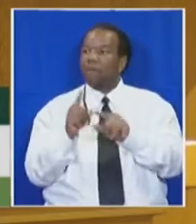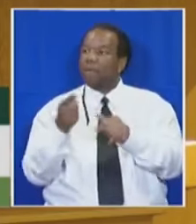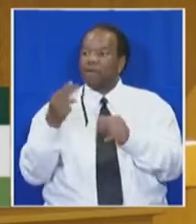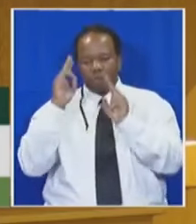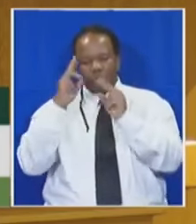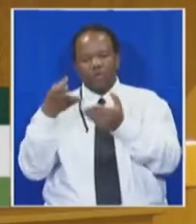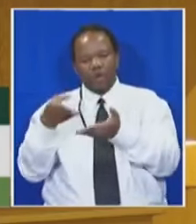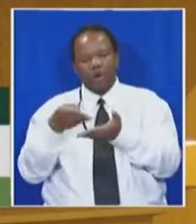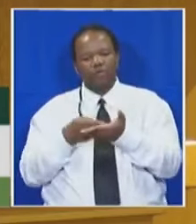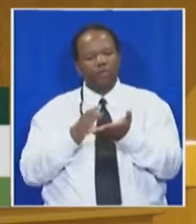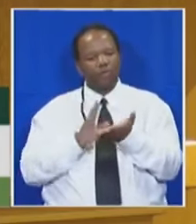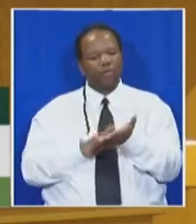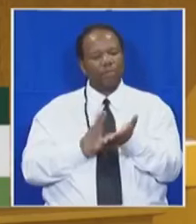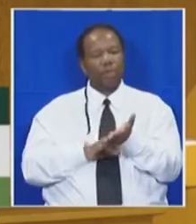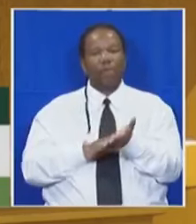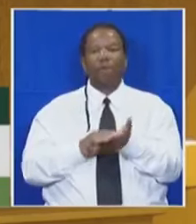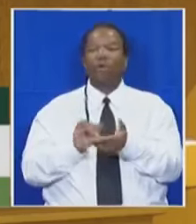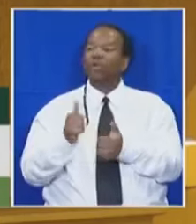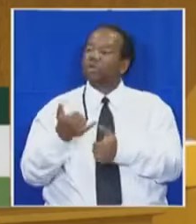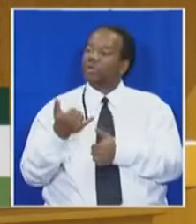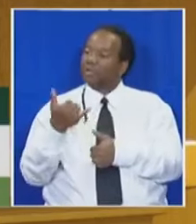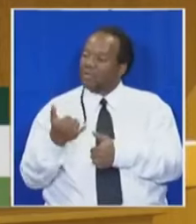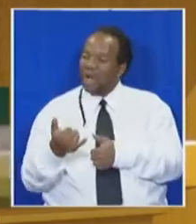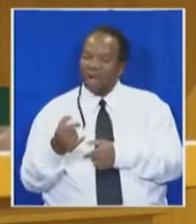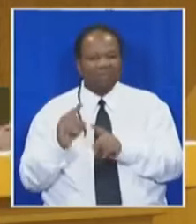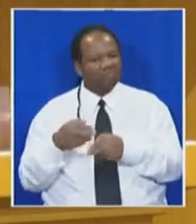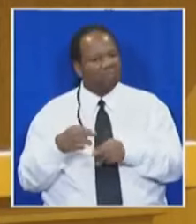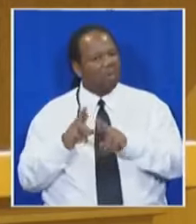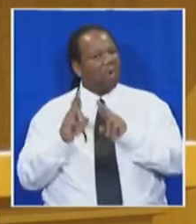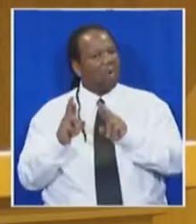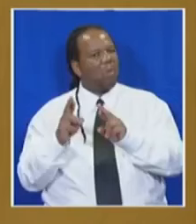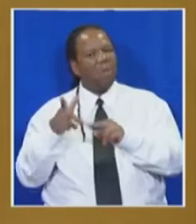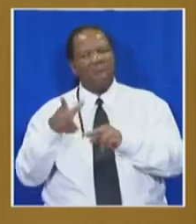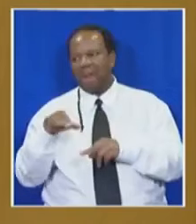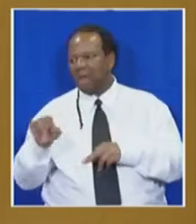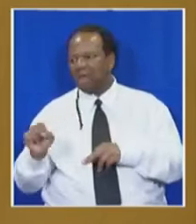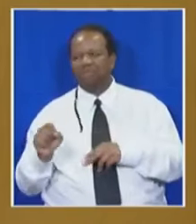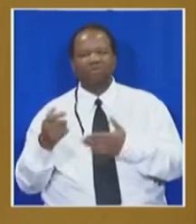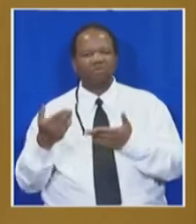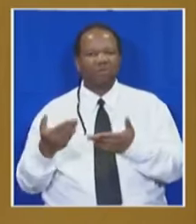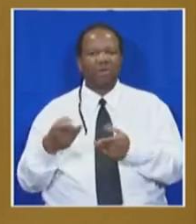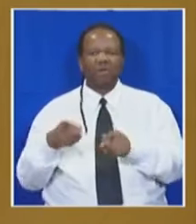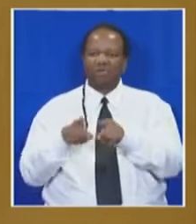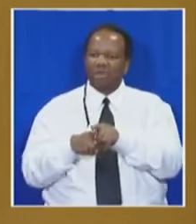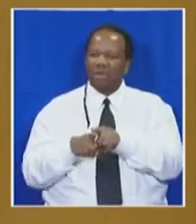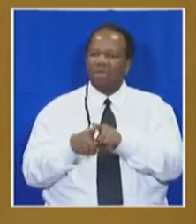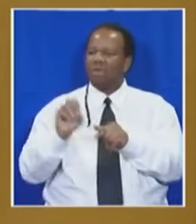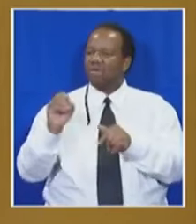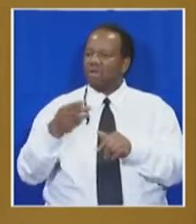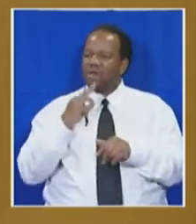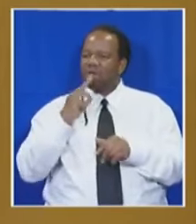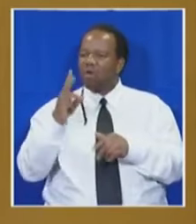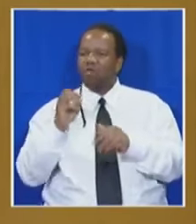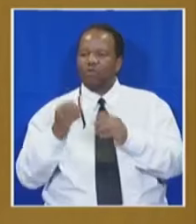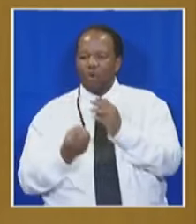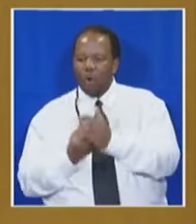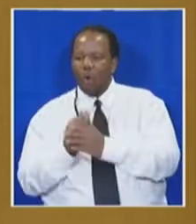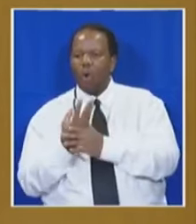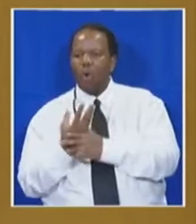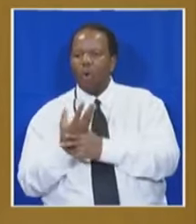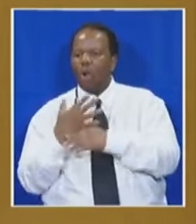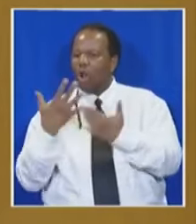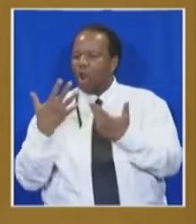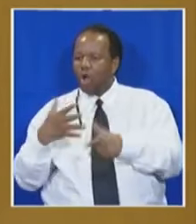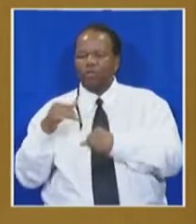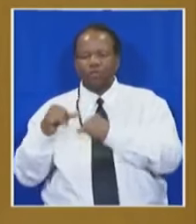is one of the many silenced, hopeless, rejected voices of the lost generation. She is part of the 53,000 unsuccessful